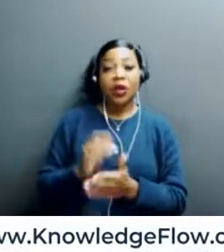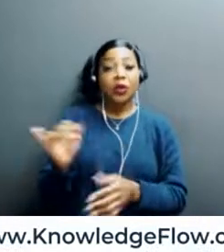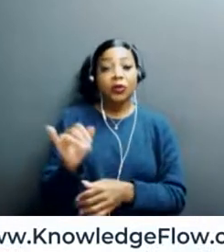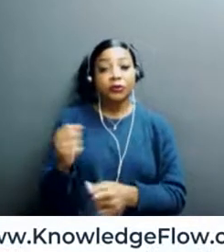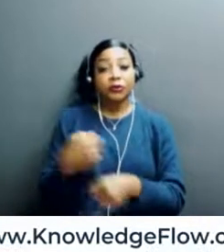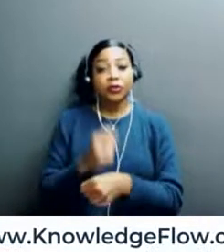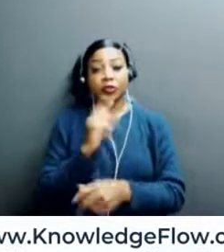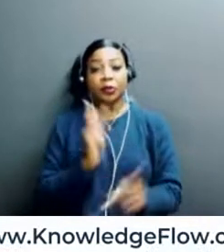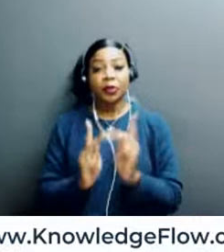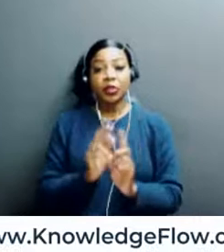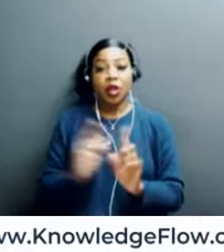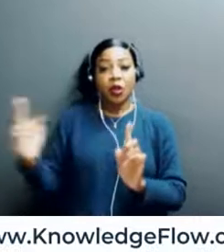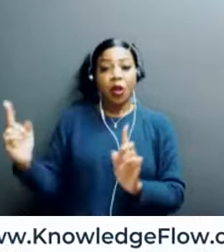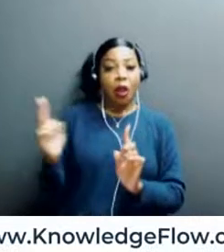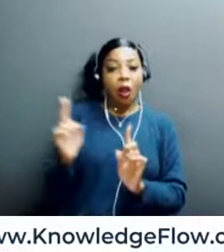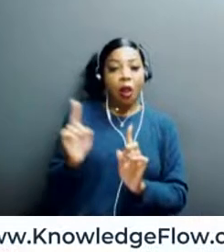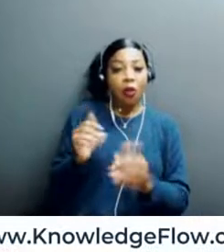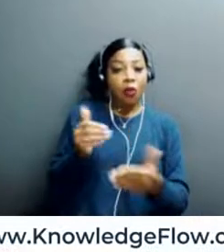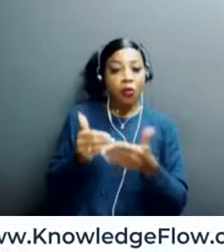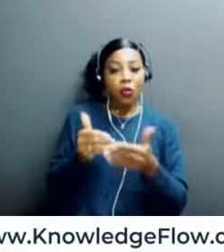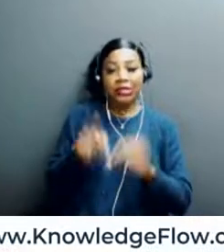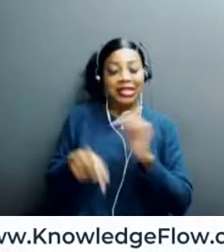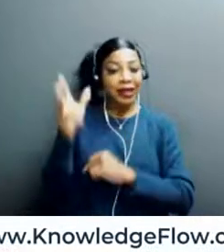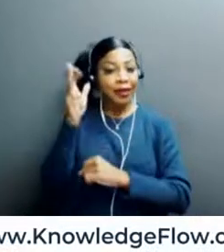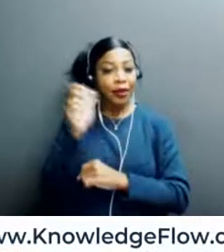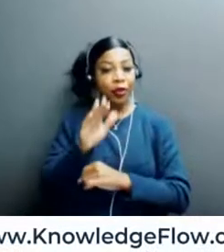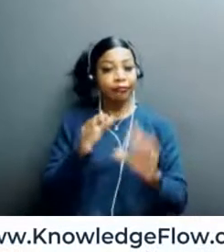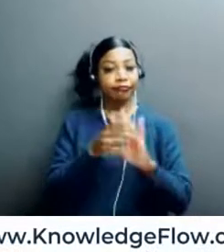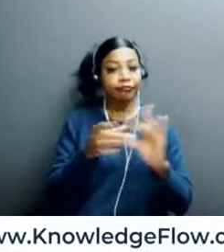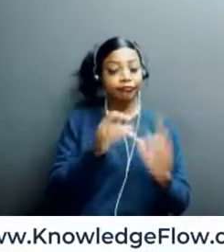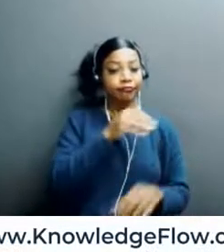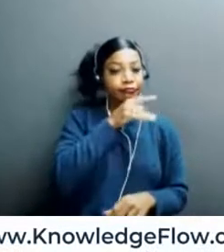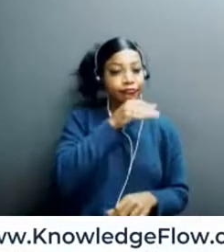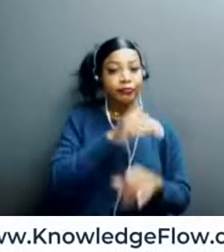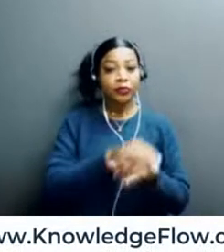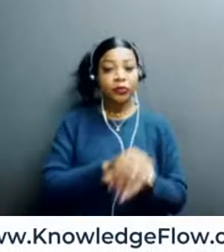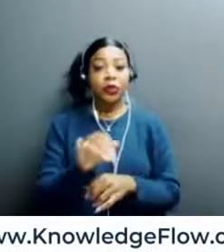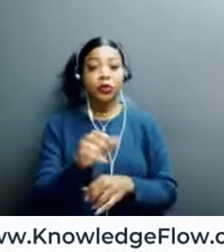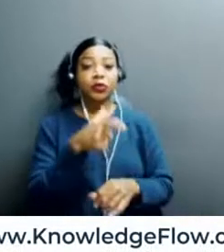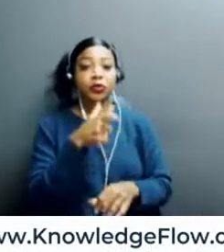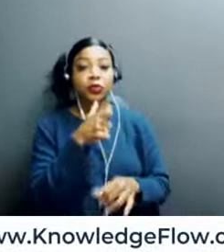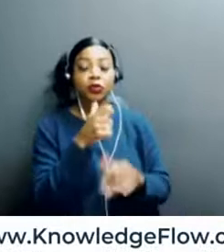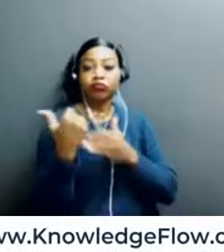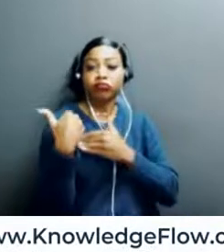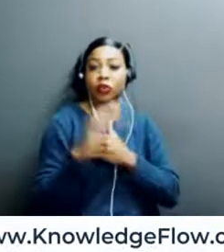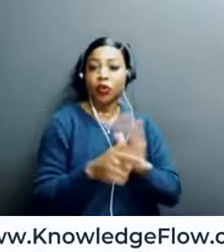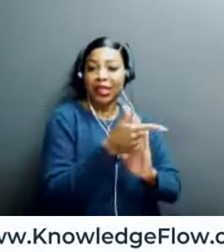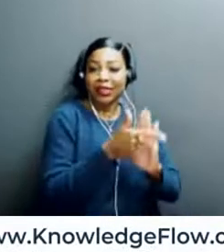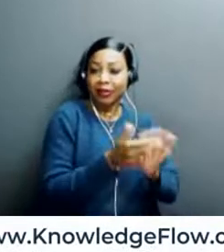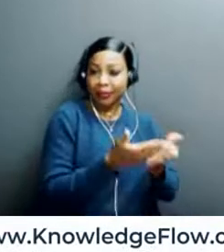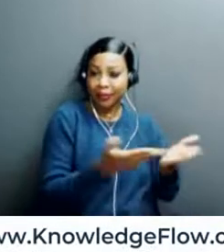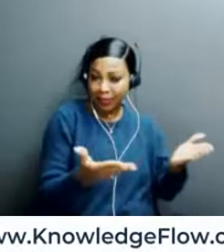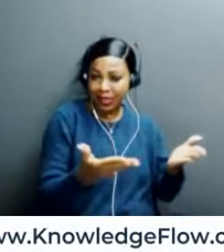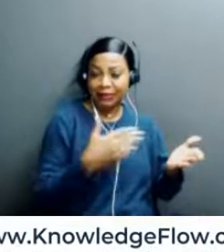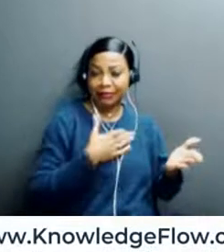If you're going to schedule appointments with legal advisors or people that are taking care of your legal affairs, make sure to book a private